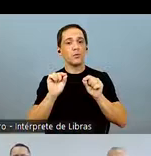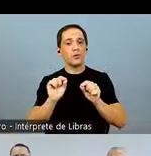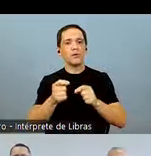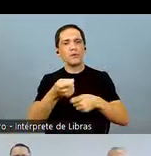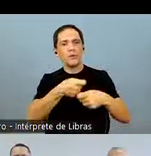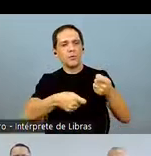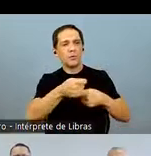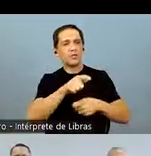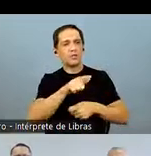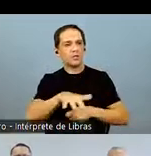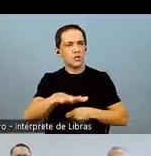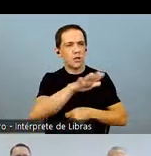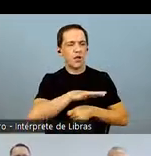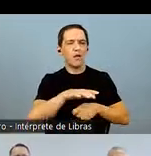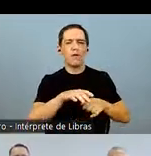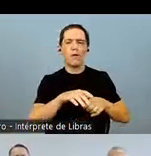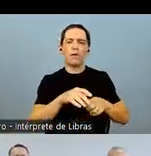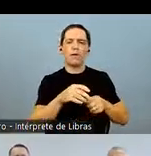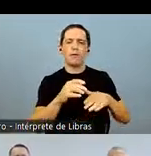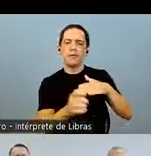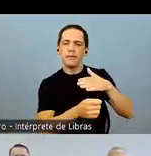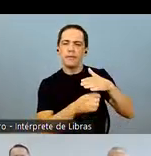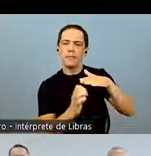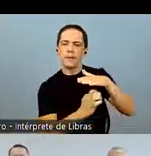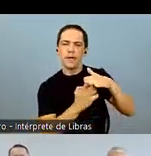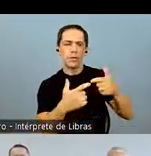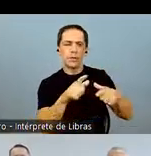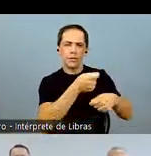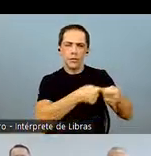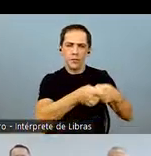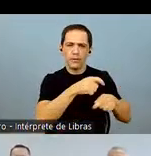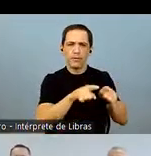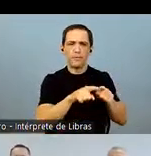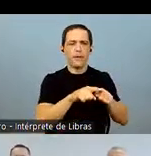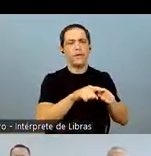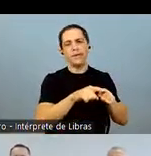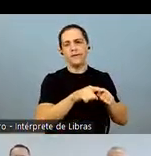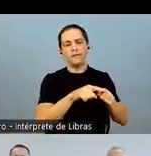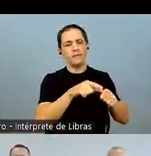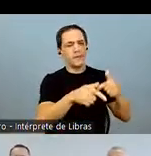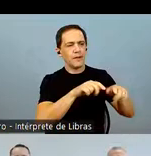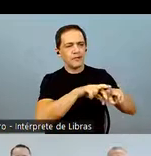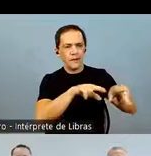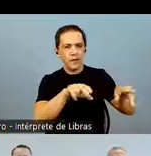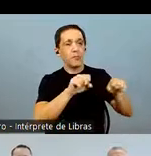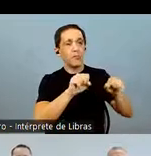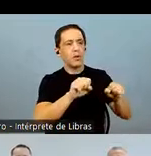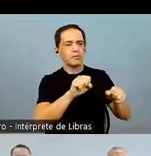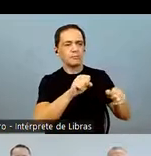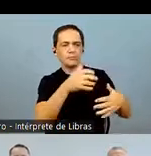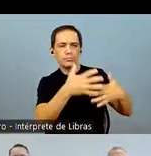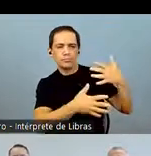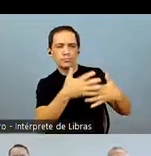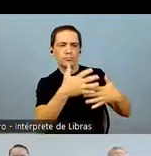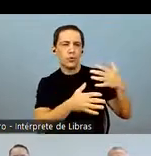not occur. Investors should understand that general economic conditions, market conditions and other